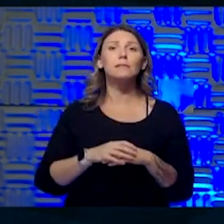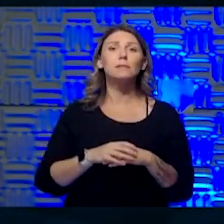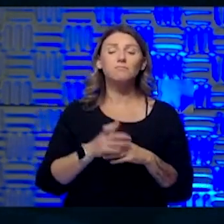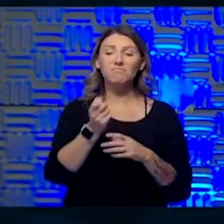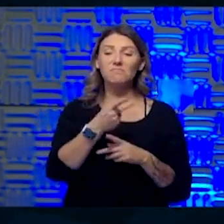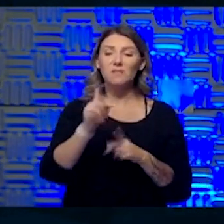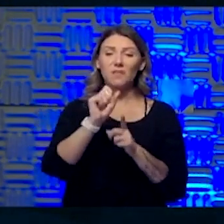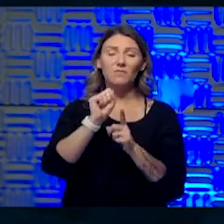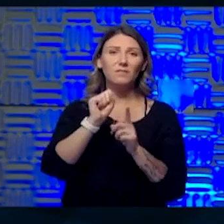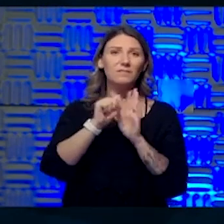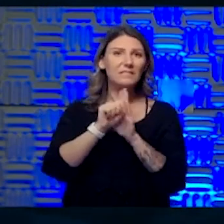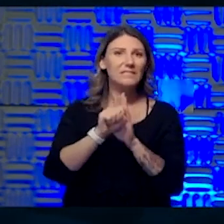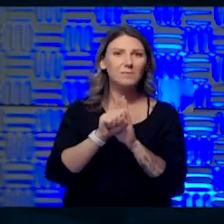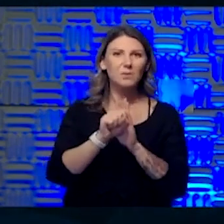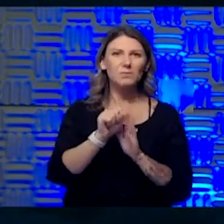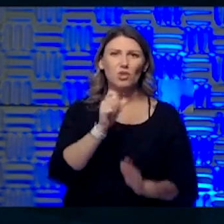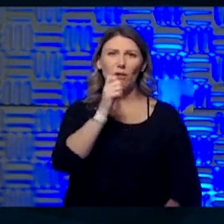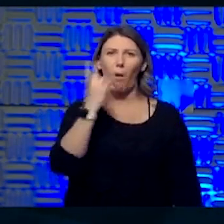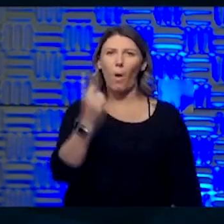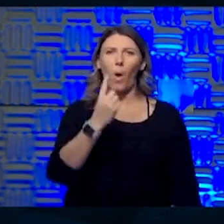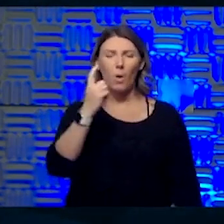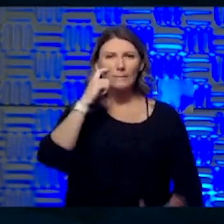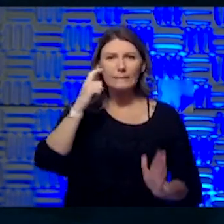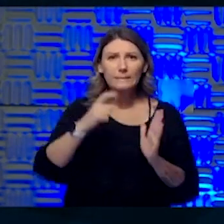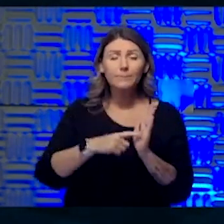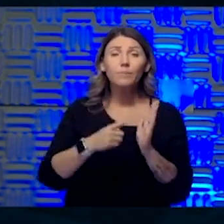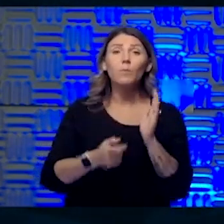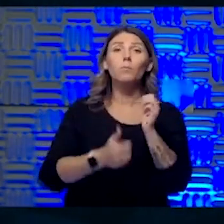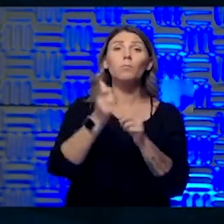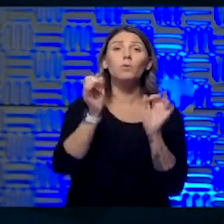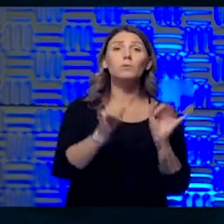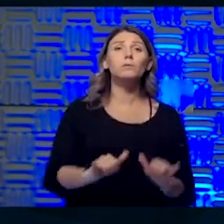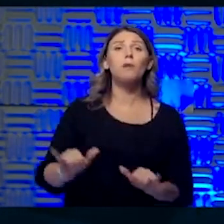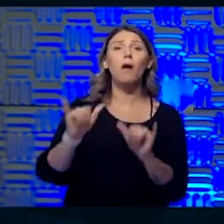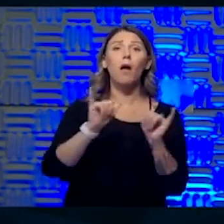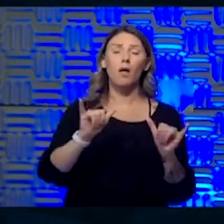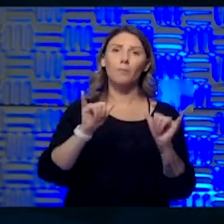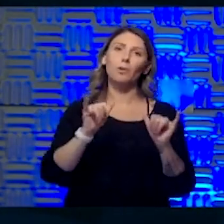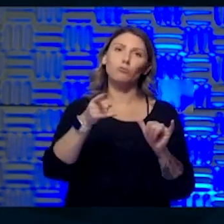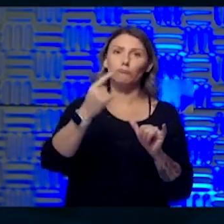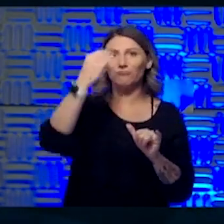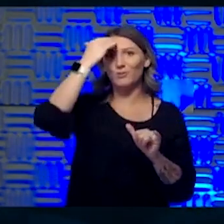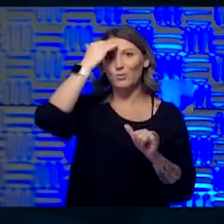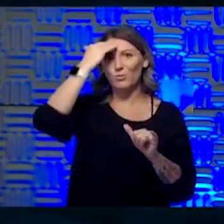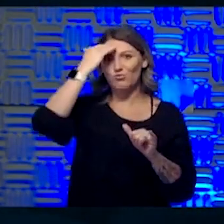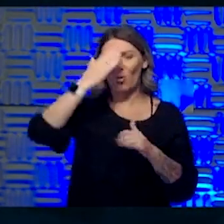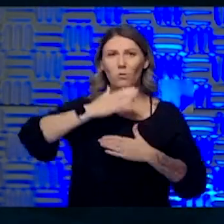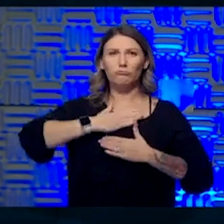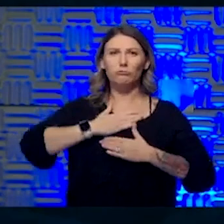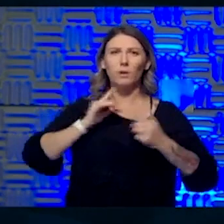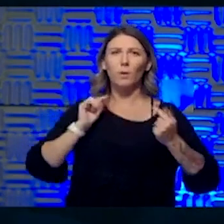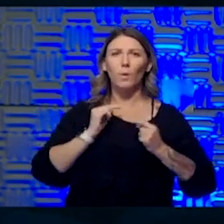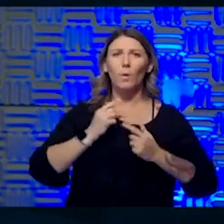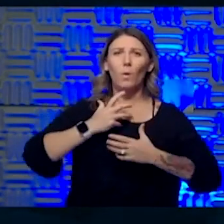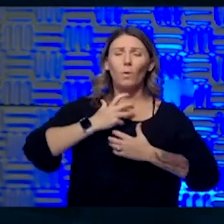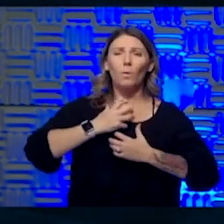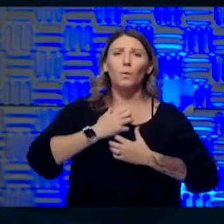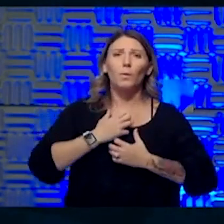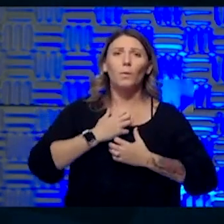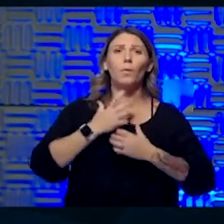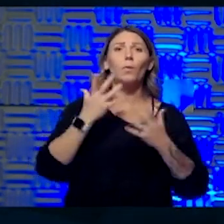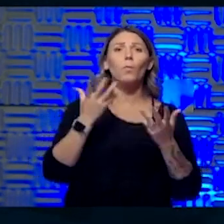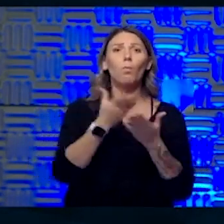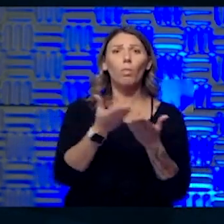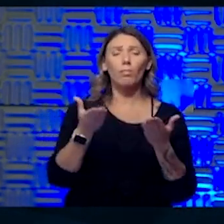aren't always intuitive. Um, the most common thing obviously is chest pain. Uh, one of the things we preach quite a bit, is